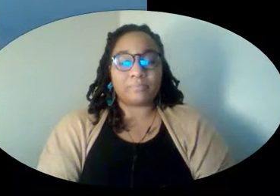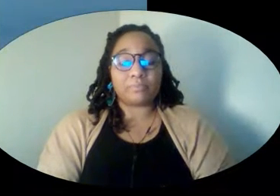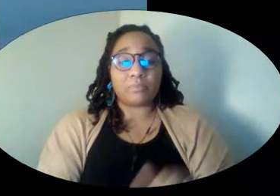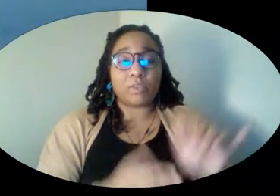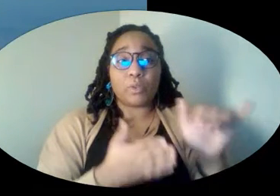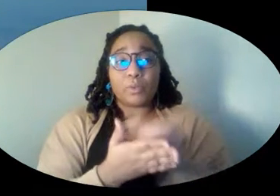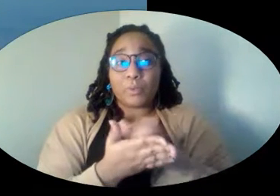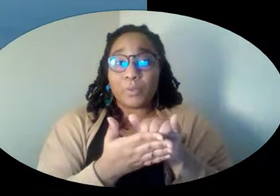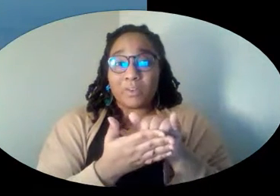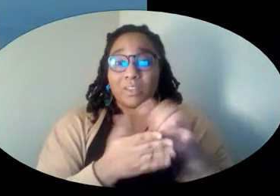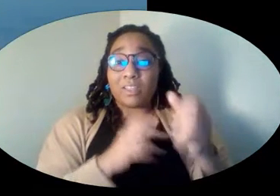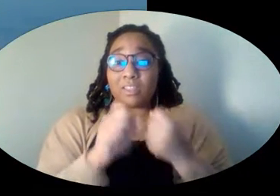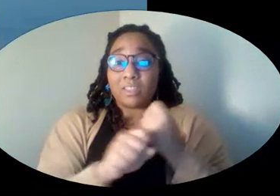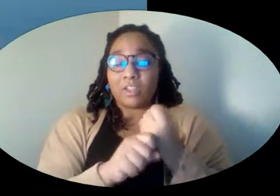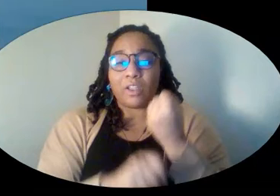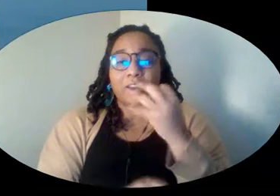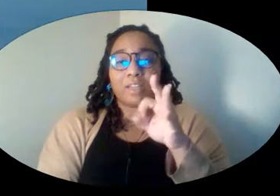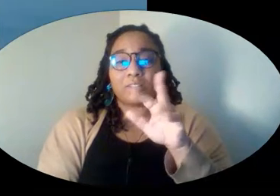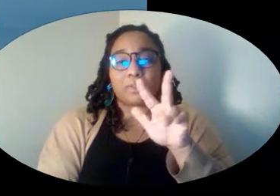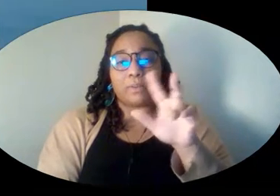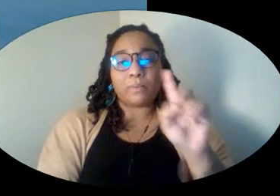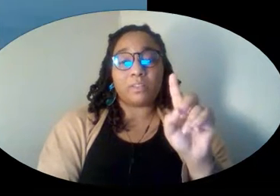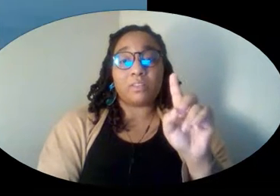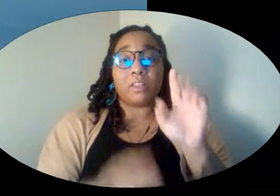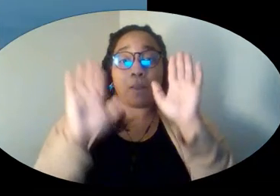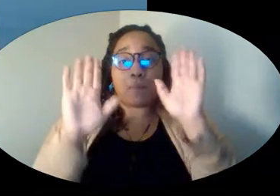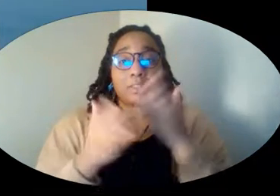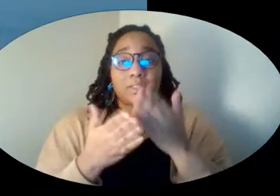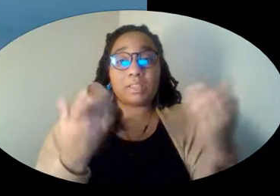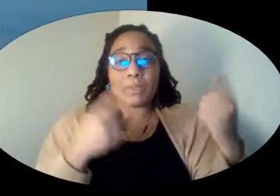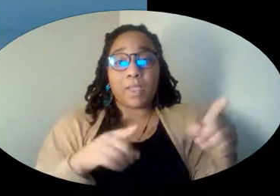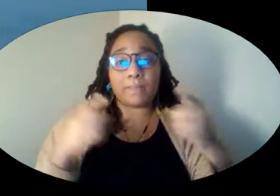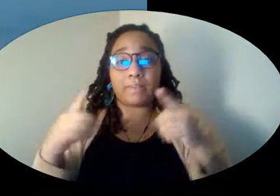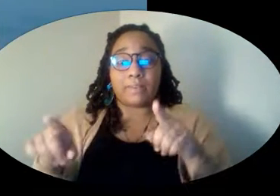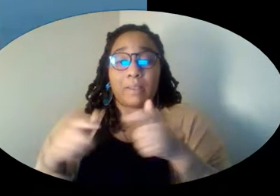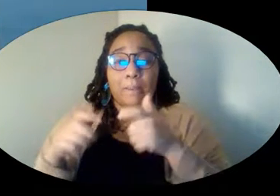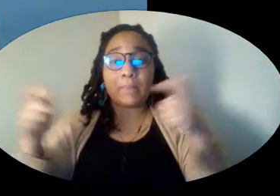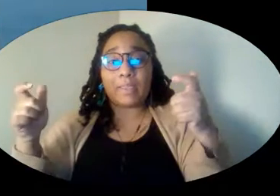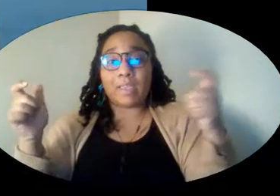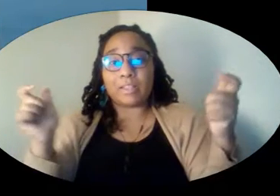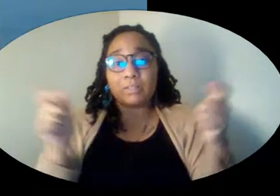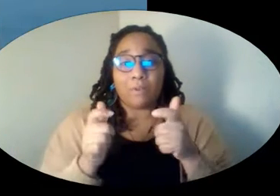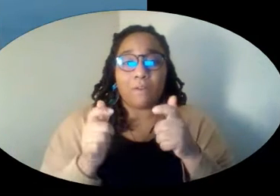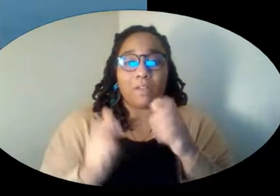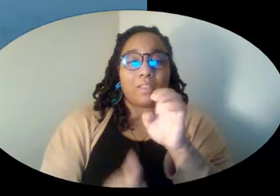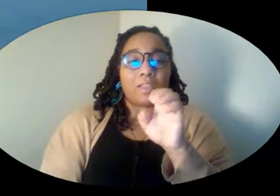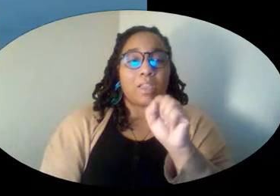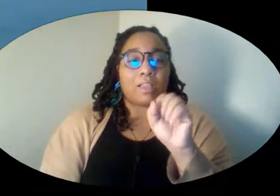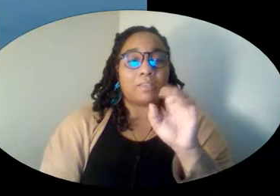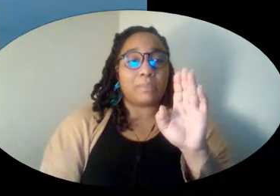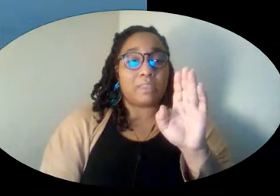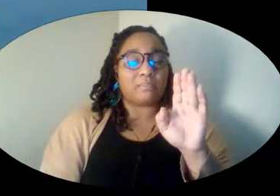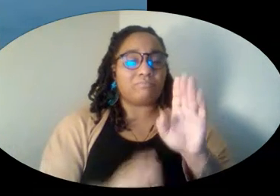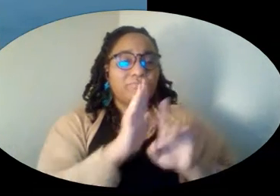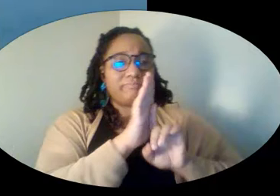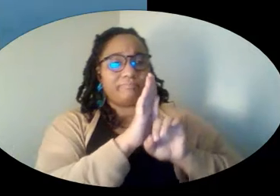New York City, 1931. Amazing things were happening, big and small. The Empire